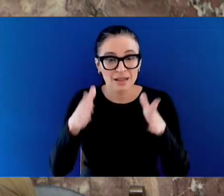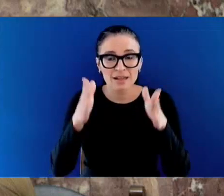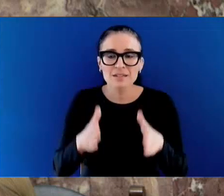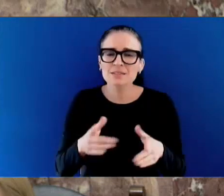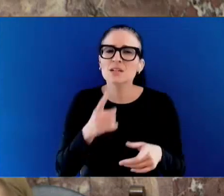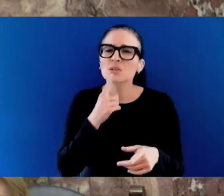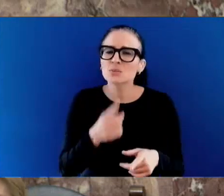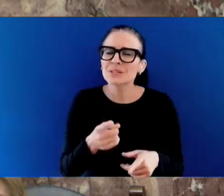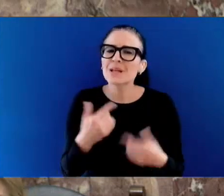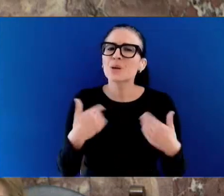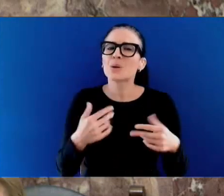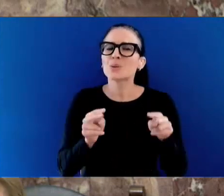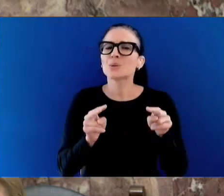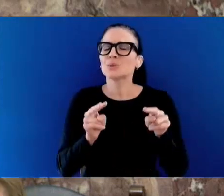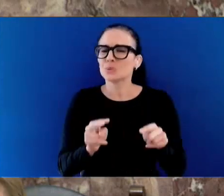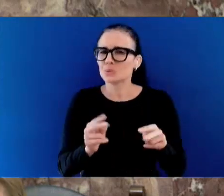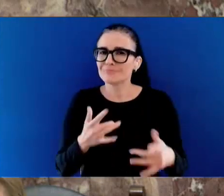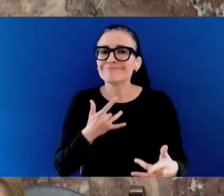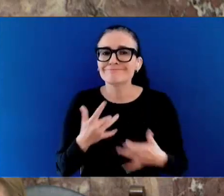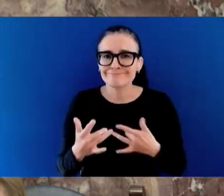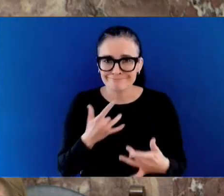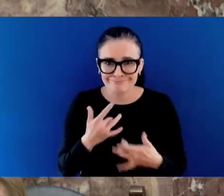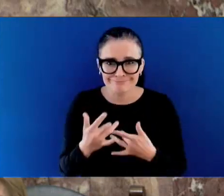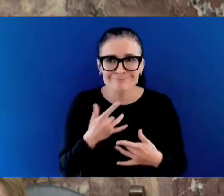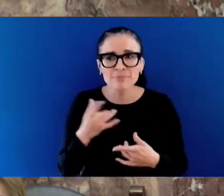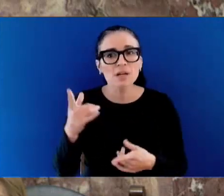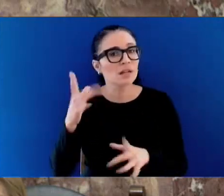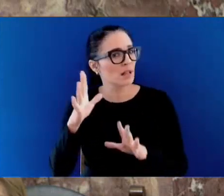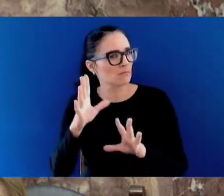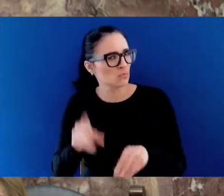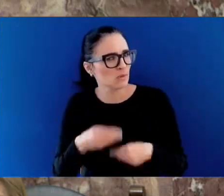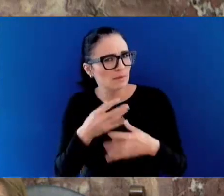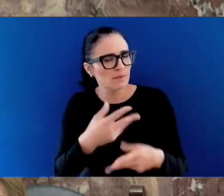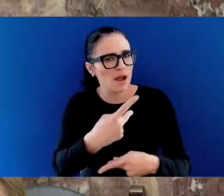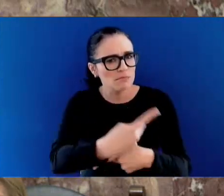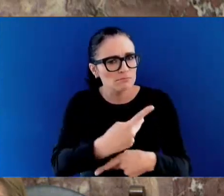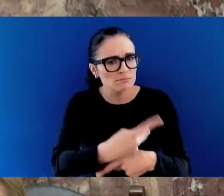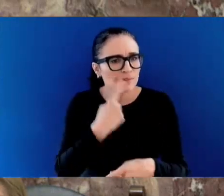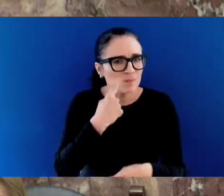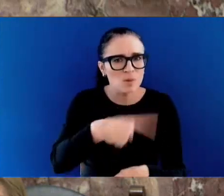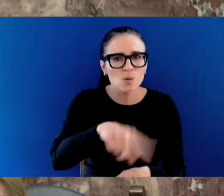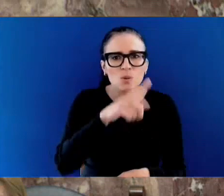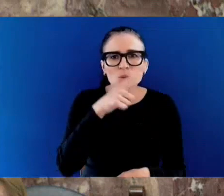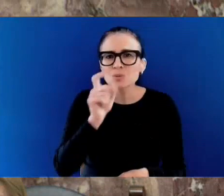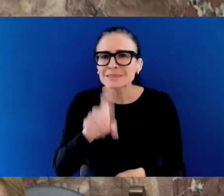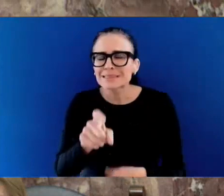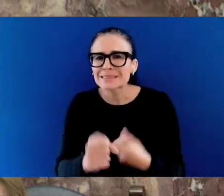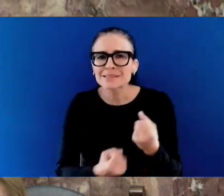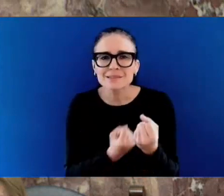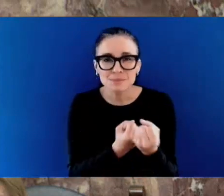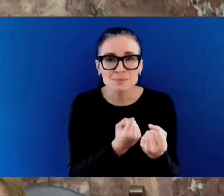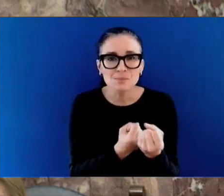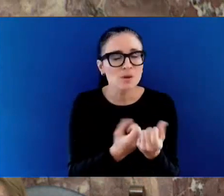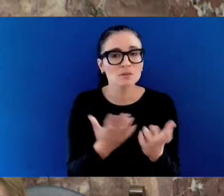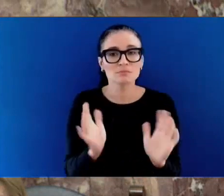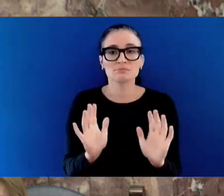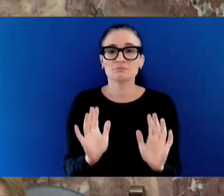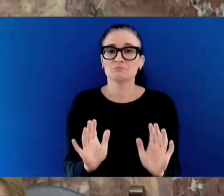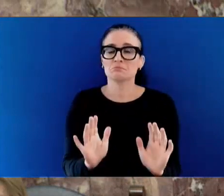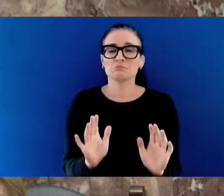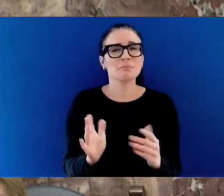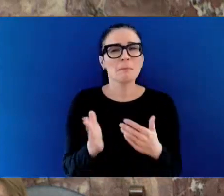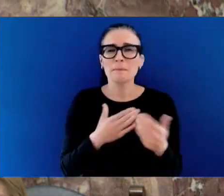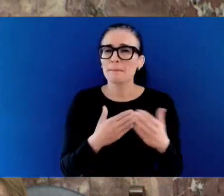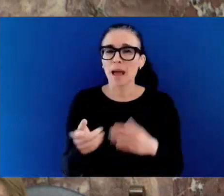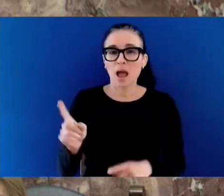need care and support. Frankly, it doesn't matter where prescription medications come from, whether it's from their parents' medicine cabinet or